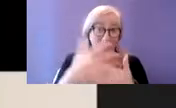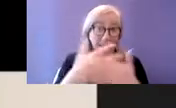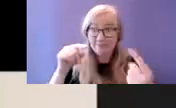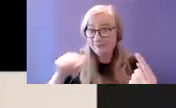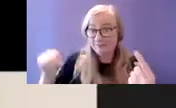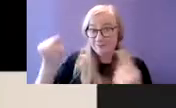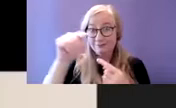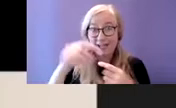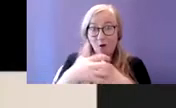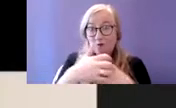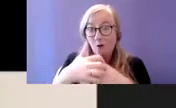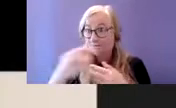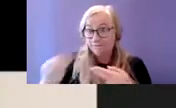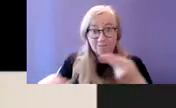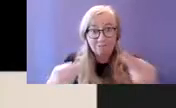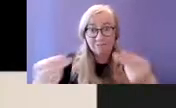on this one